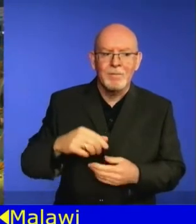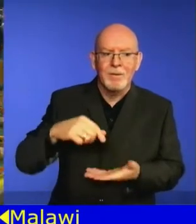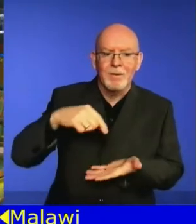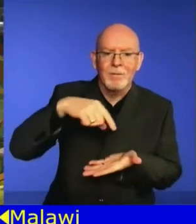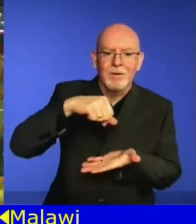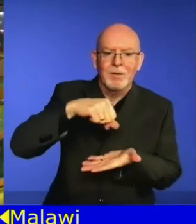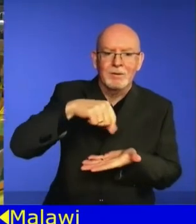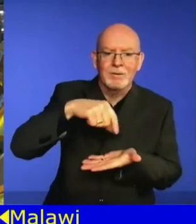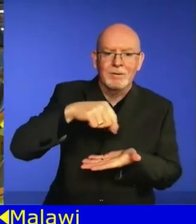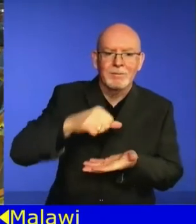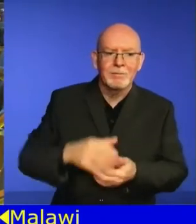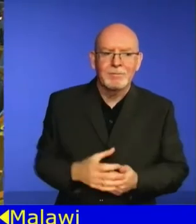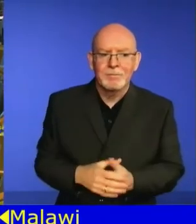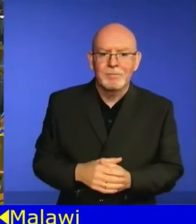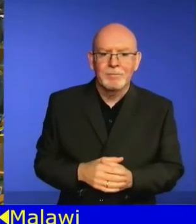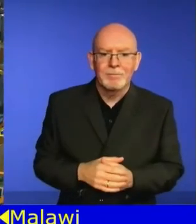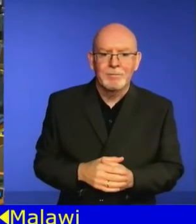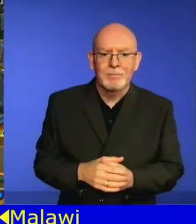Micronesia,